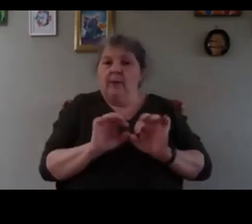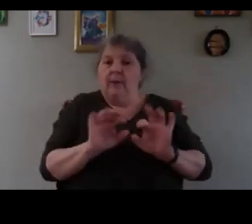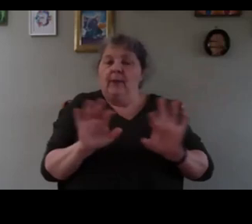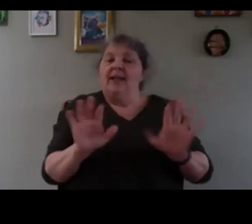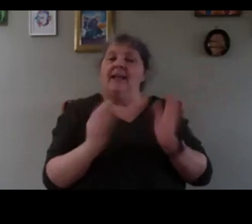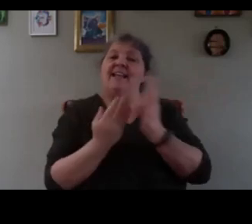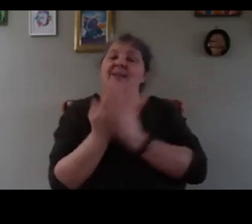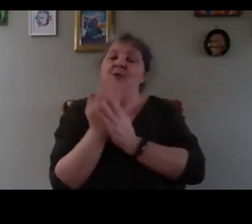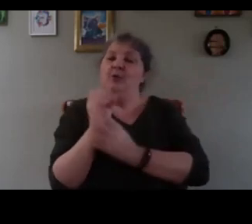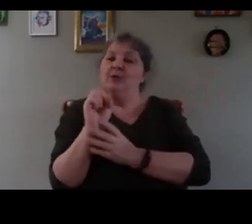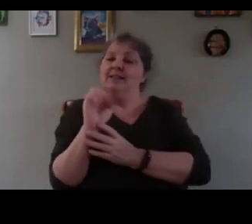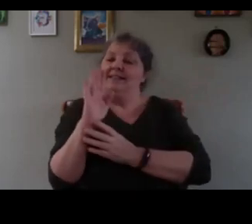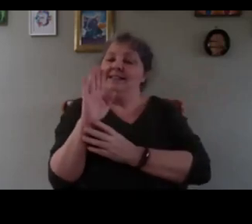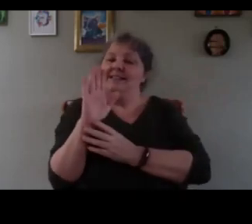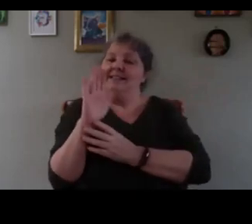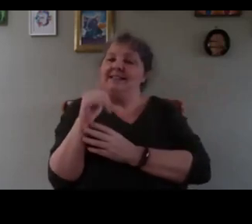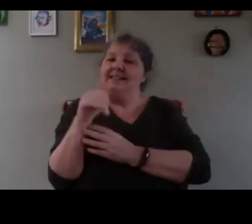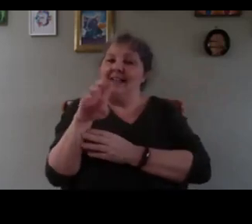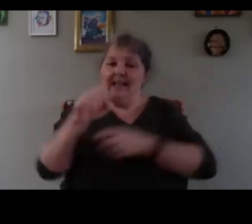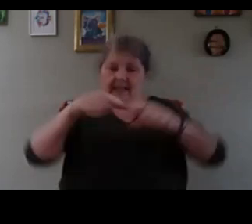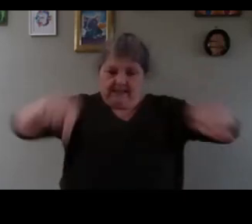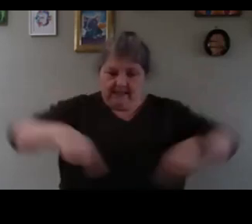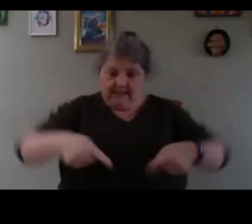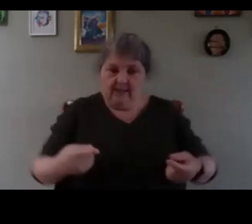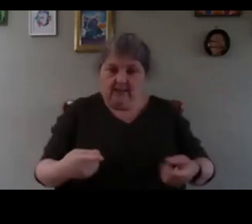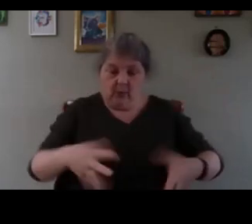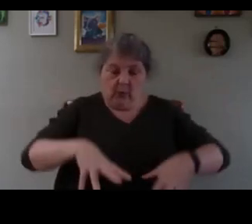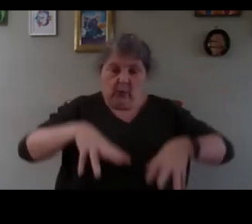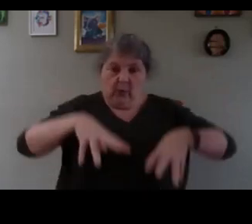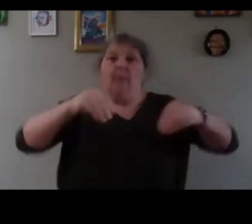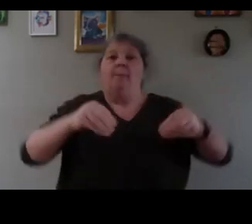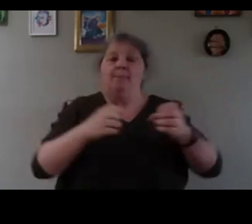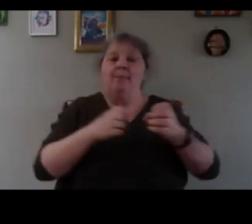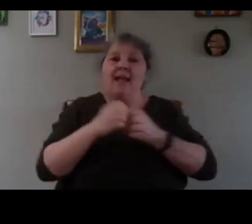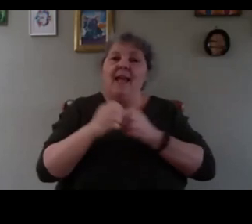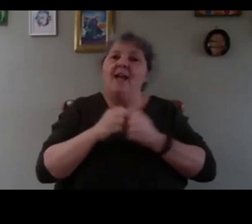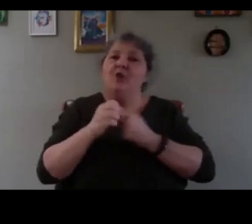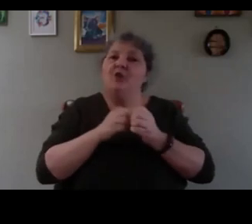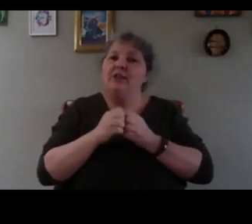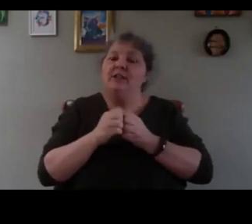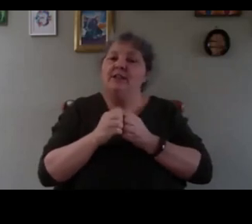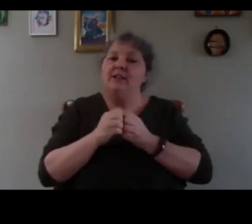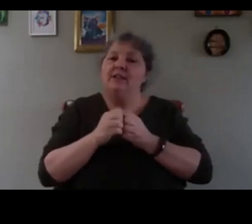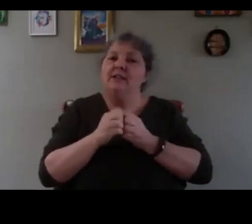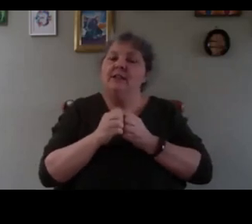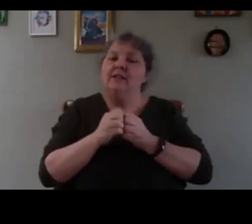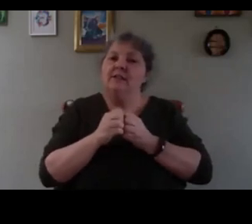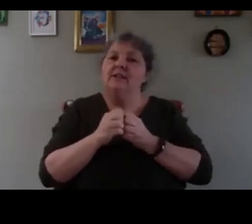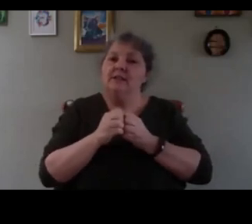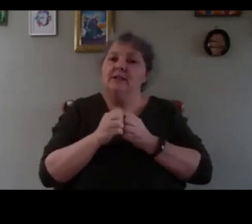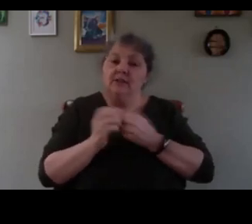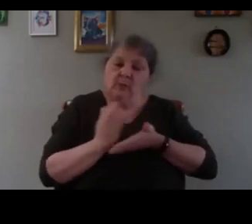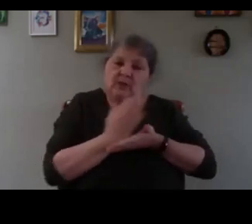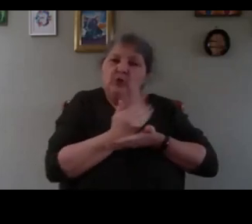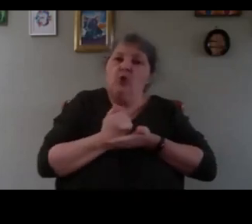and the slates are going to take a lot of energy to save it to store it actually store